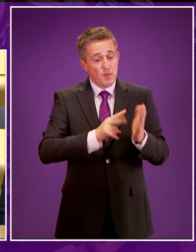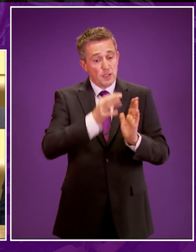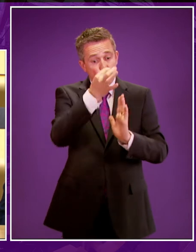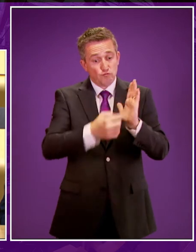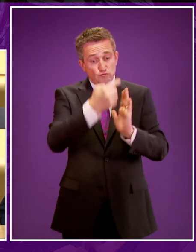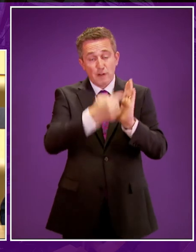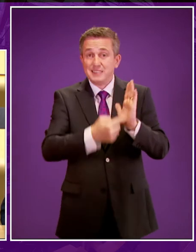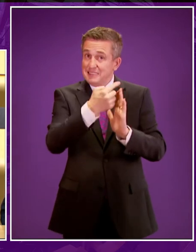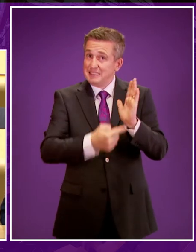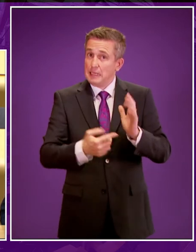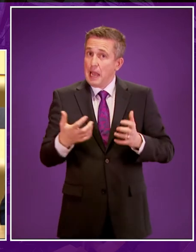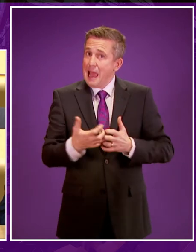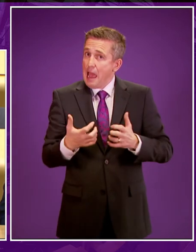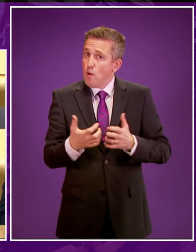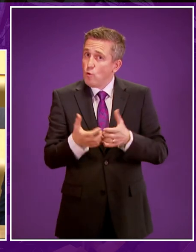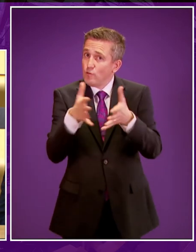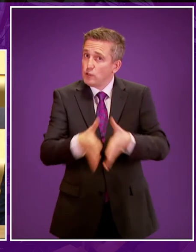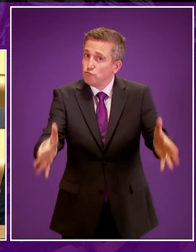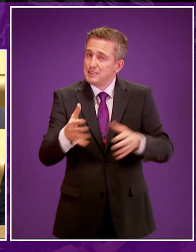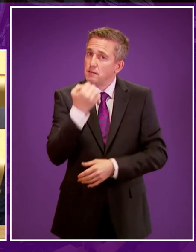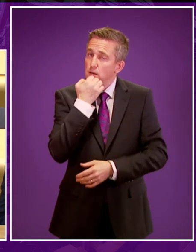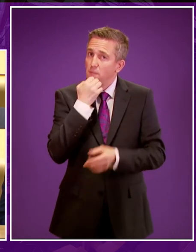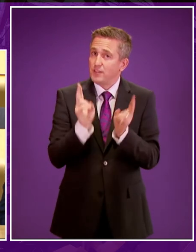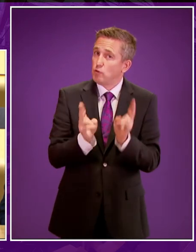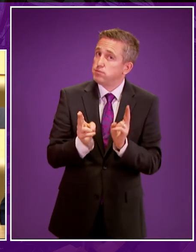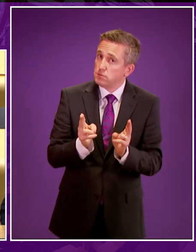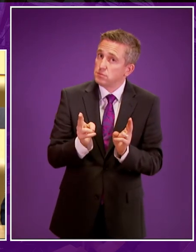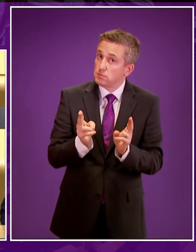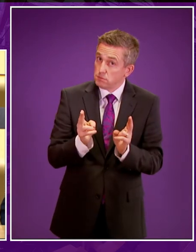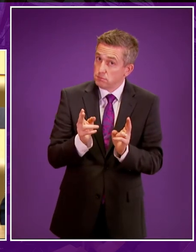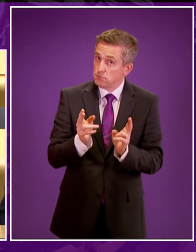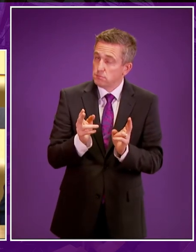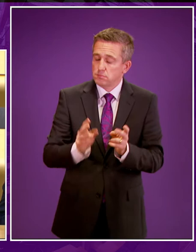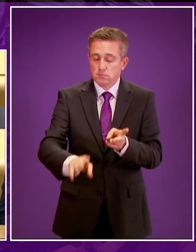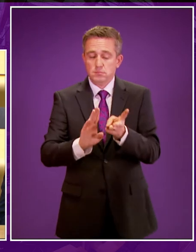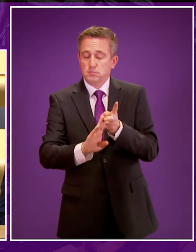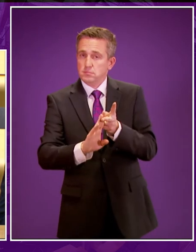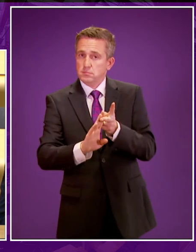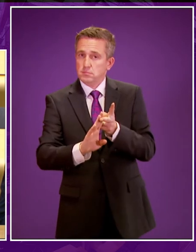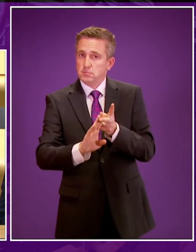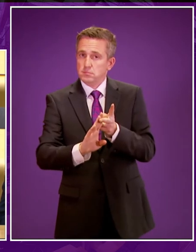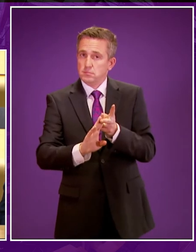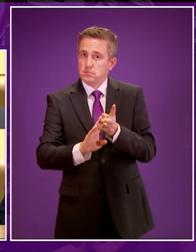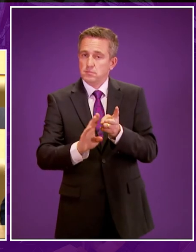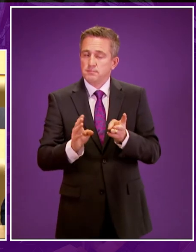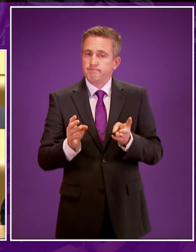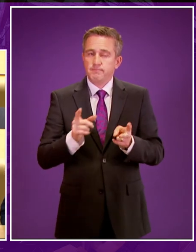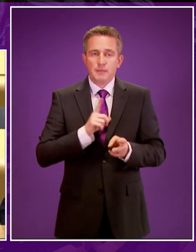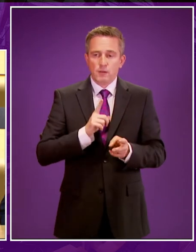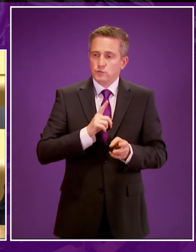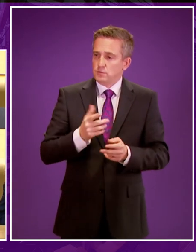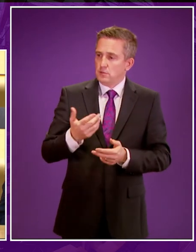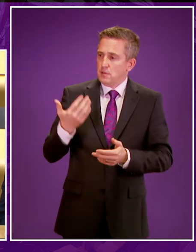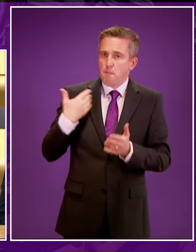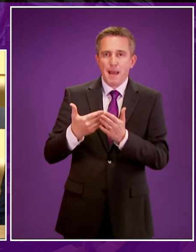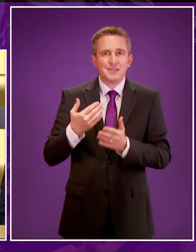to increase the number of much-needed BSL interpreters, how it can ensure that BSL users will not have to rely on a